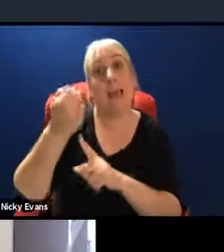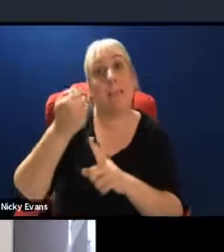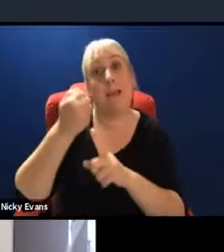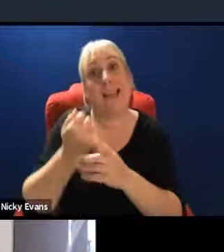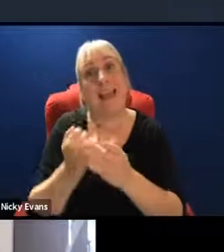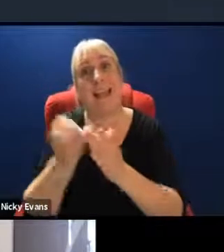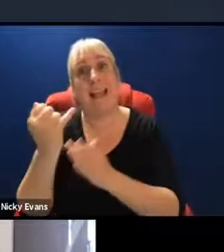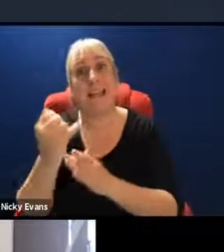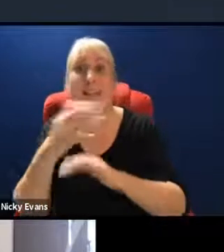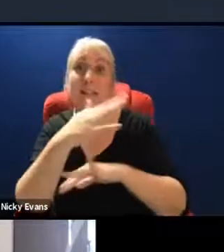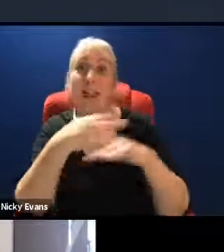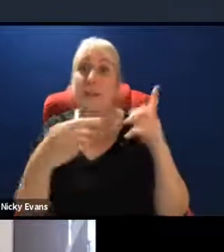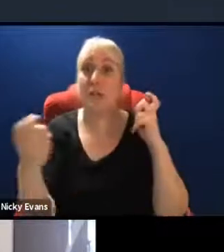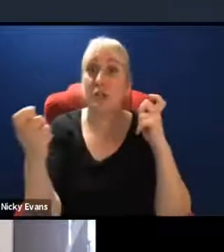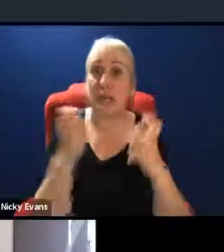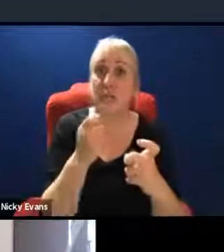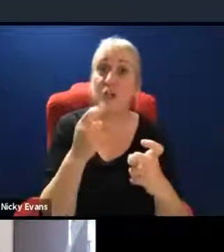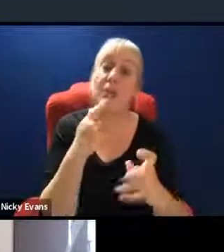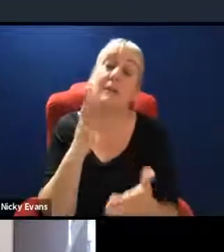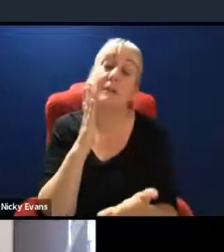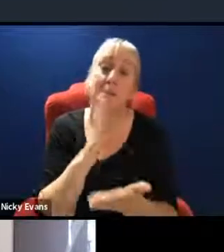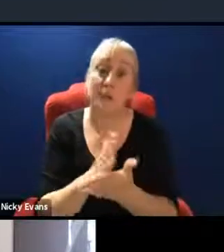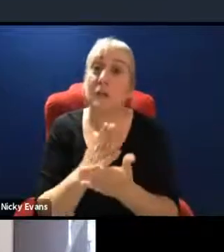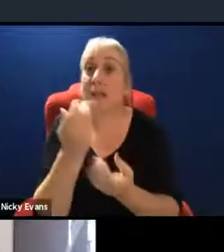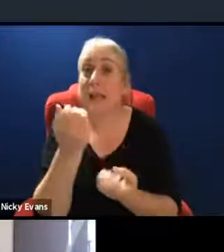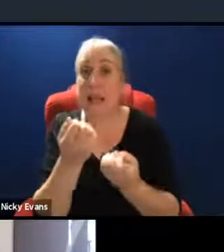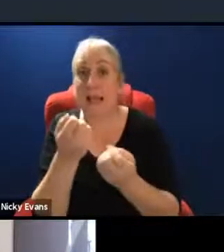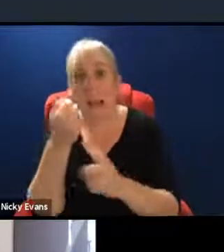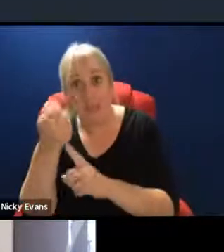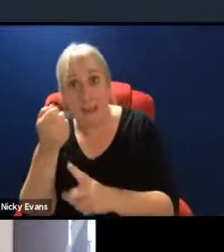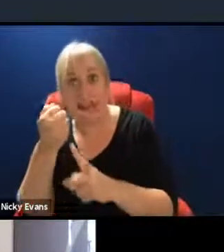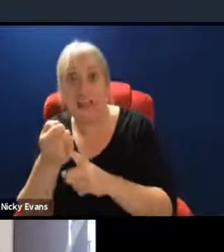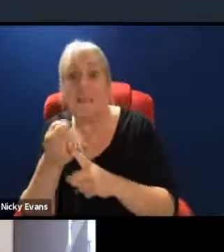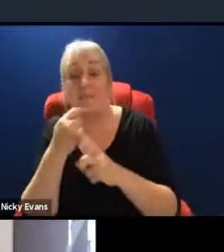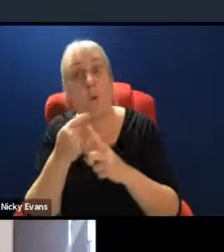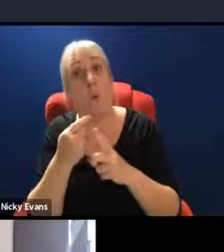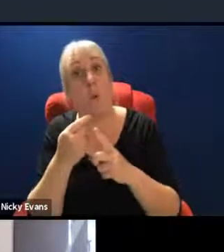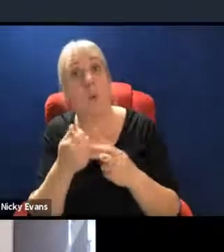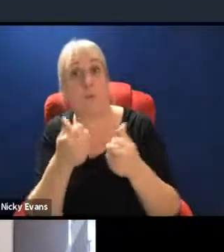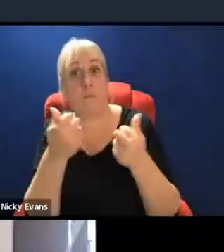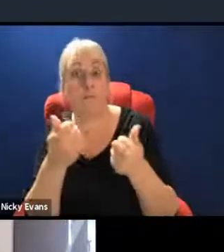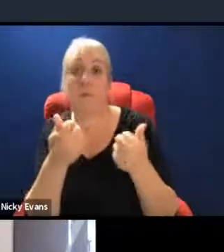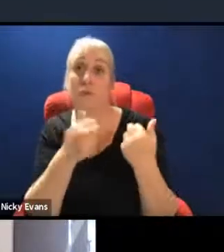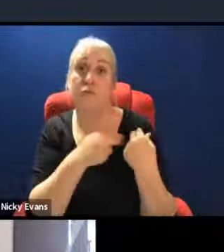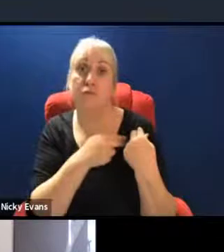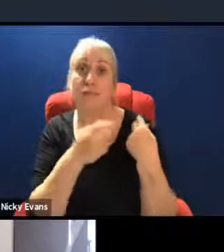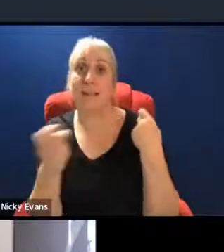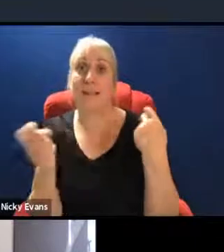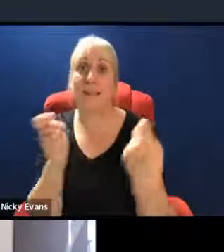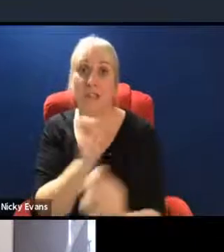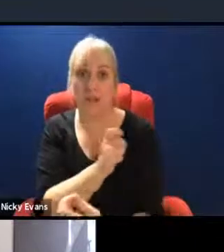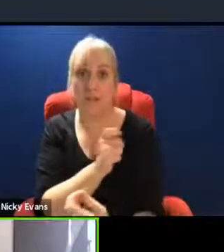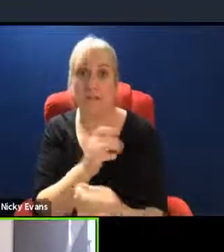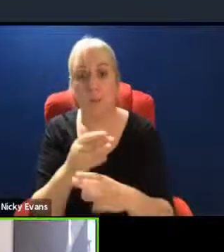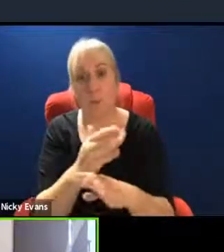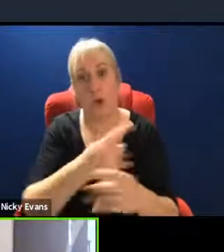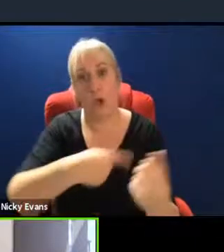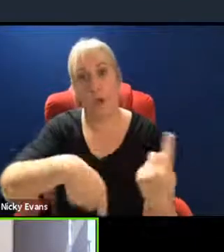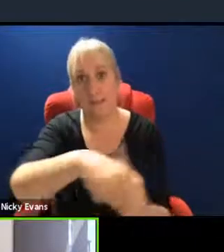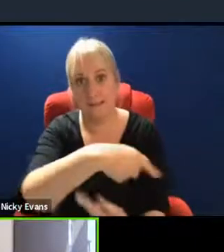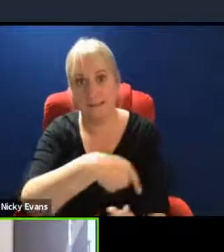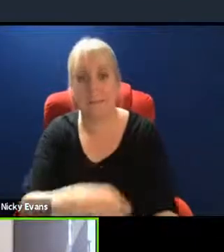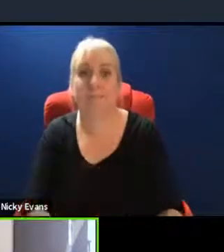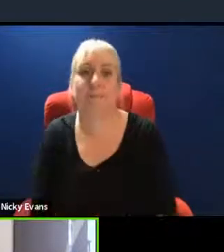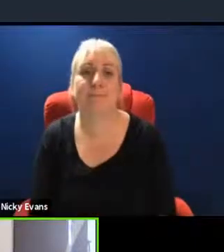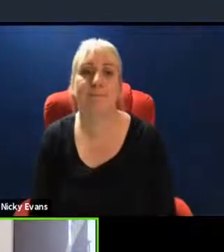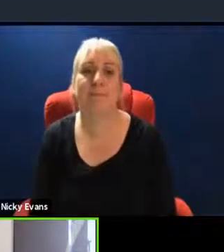campaigning for a just transition and a green economy for workers. So I'll hand over to Suzanne now. Great. Thank you,